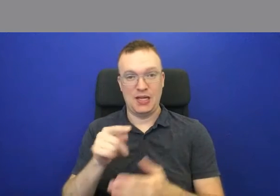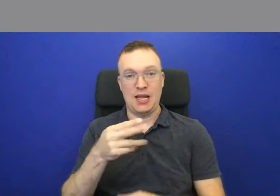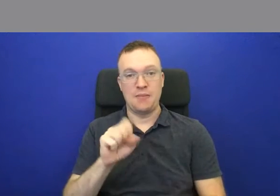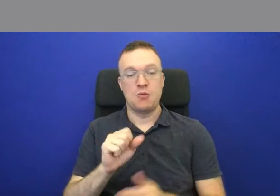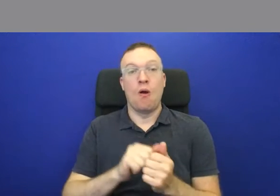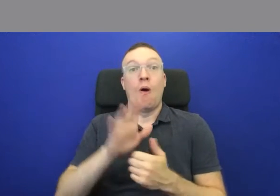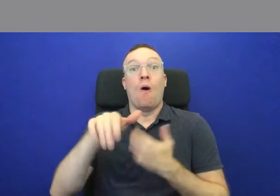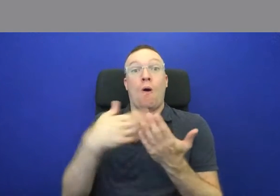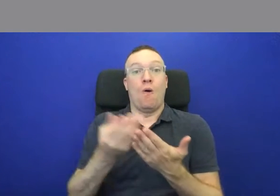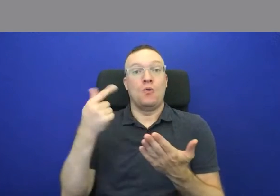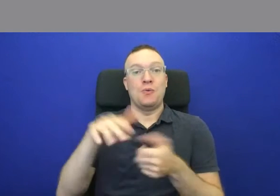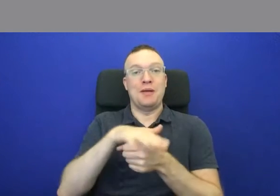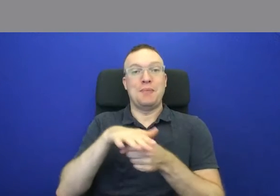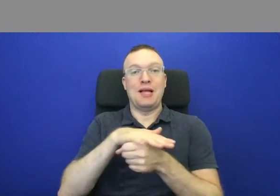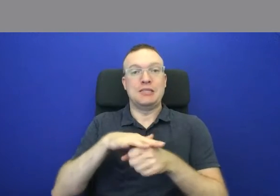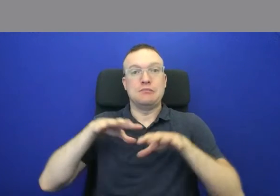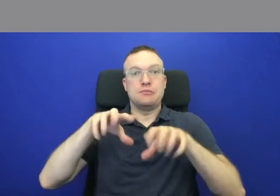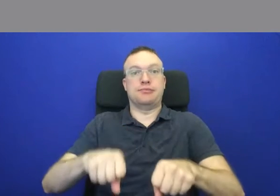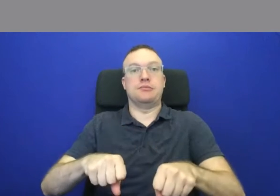all green space is filled in.